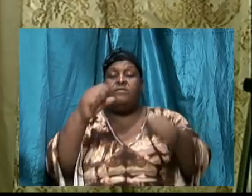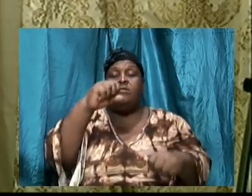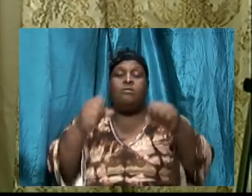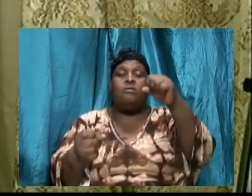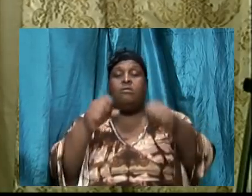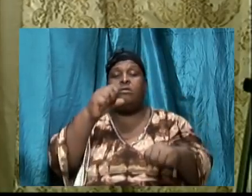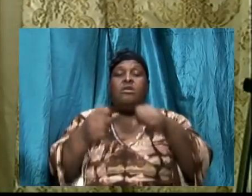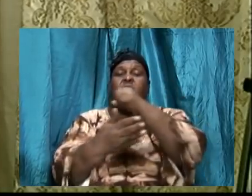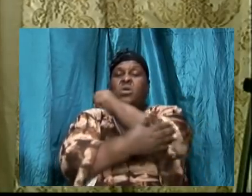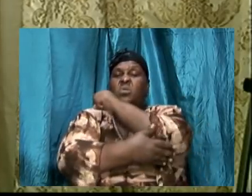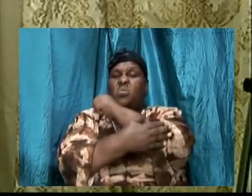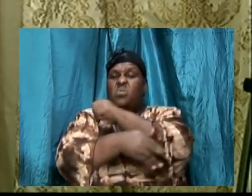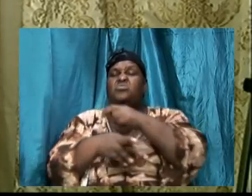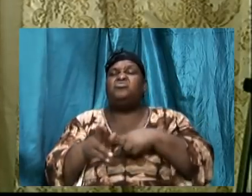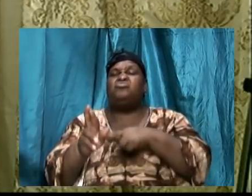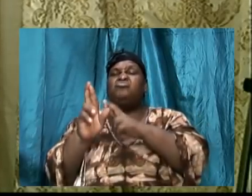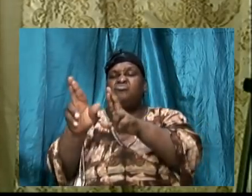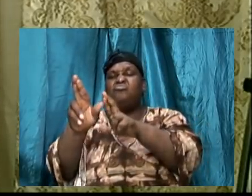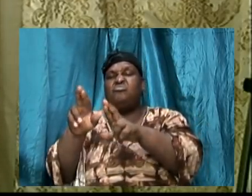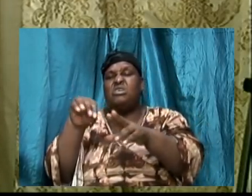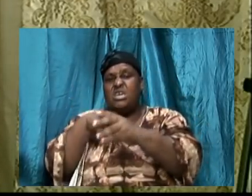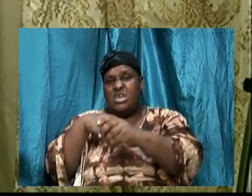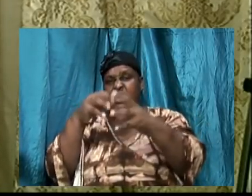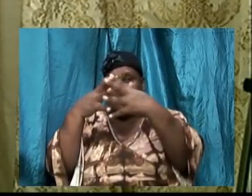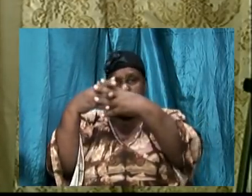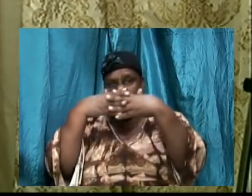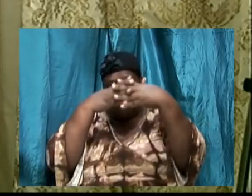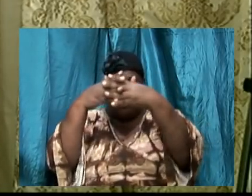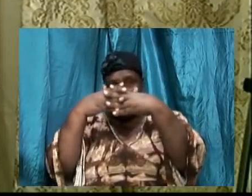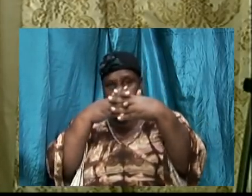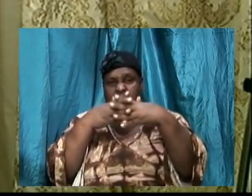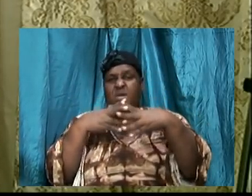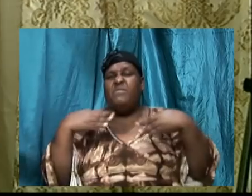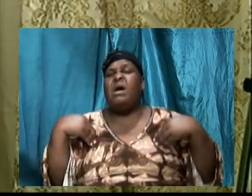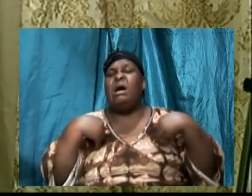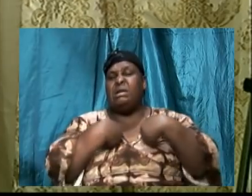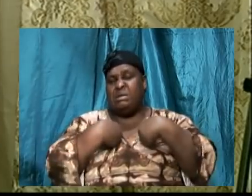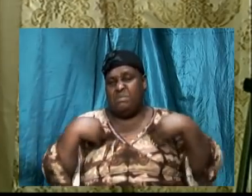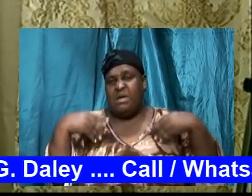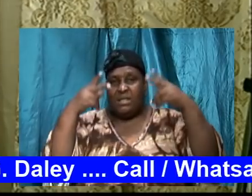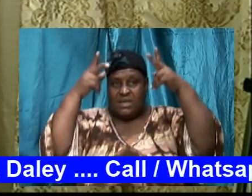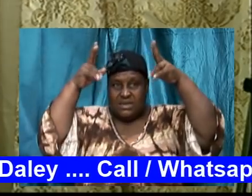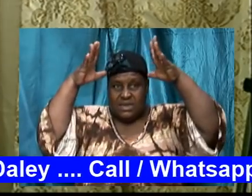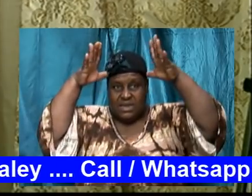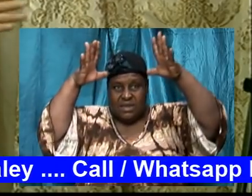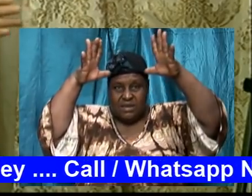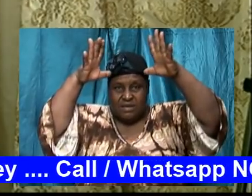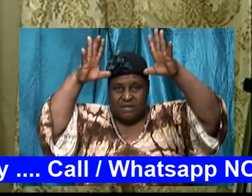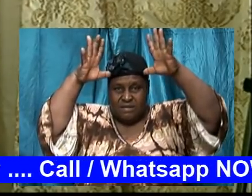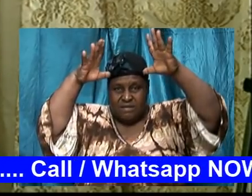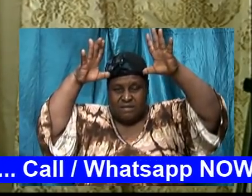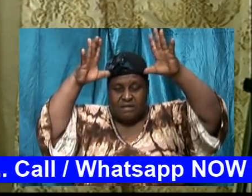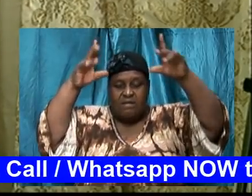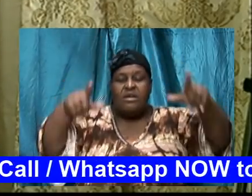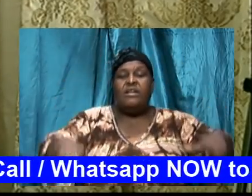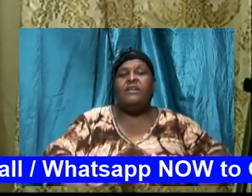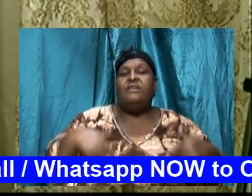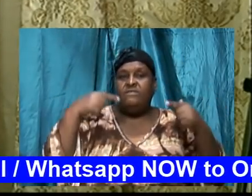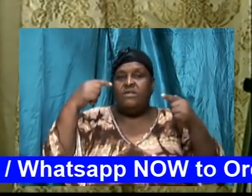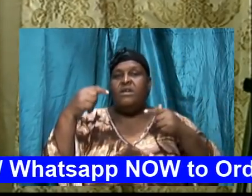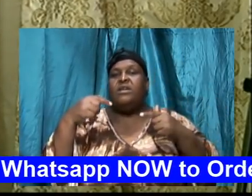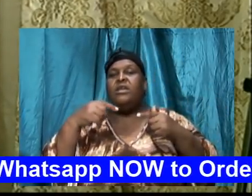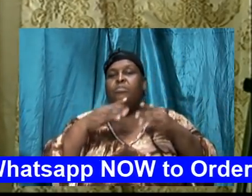Along those country roads you have deers. That animal they call the deer. They live in the bushes. So as the